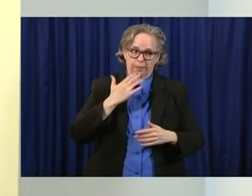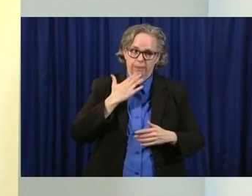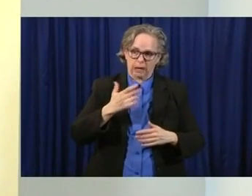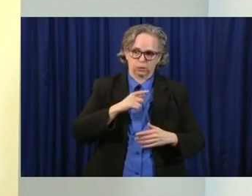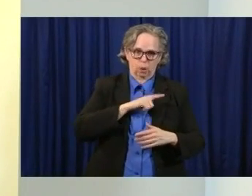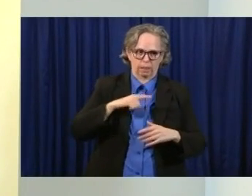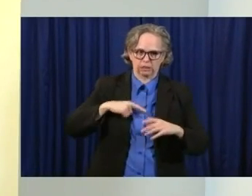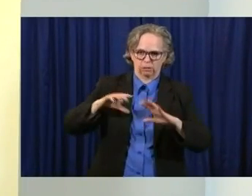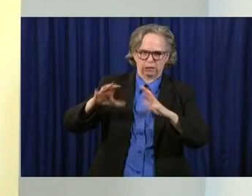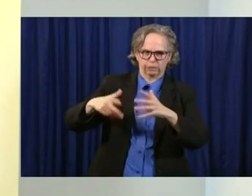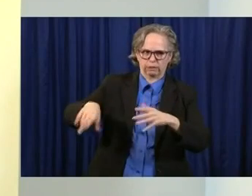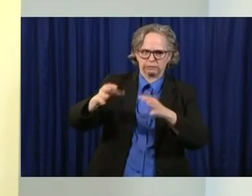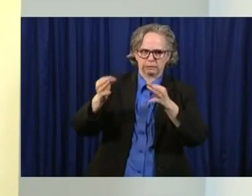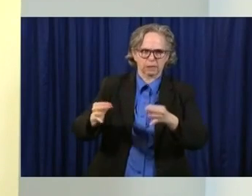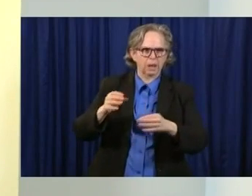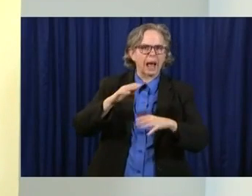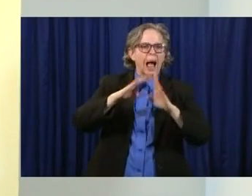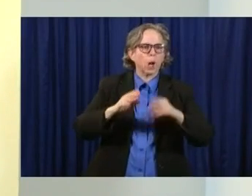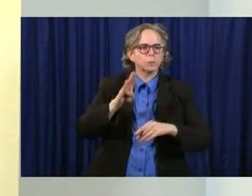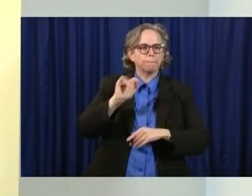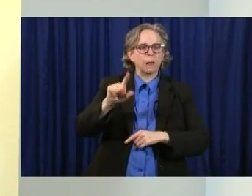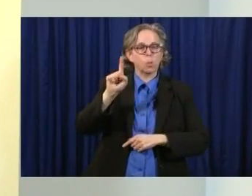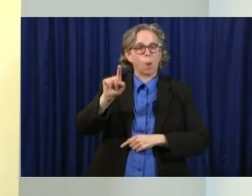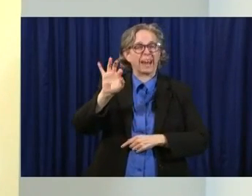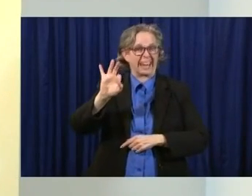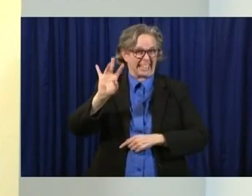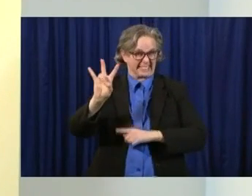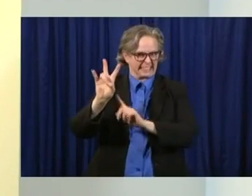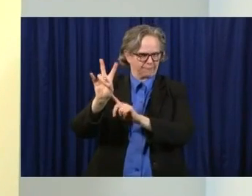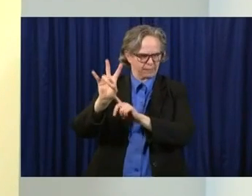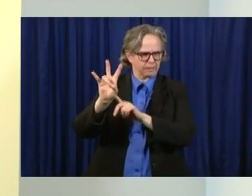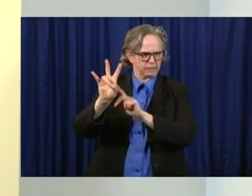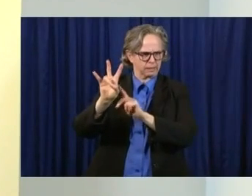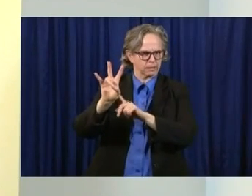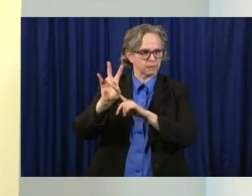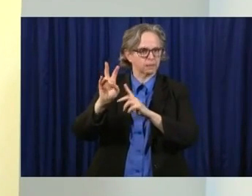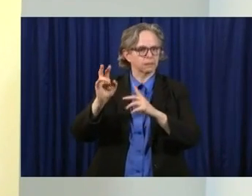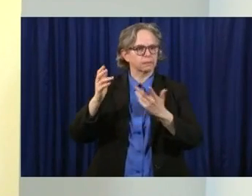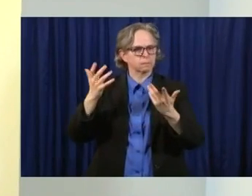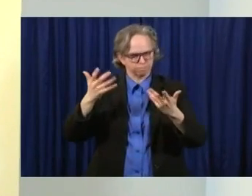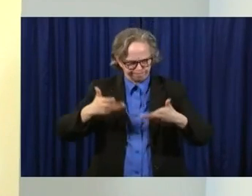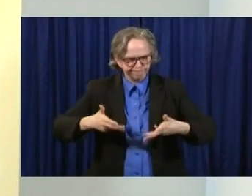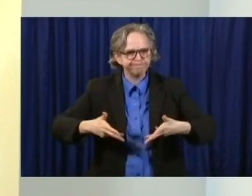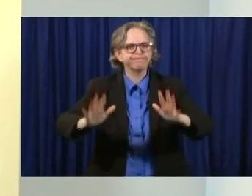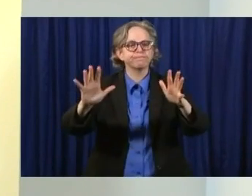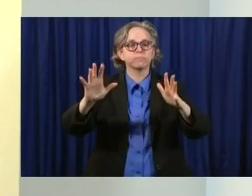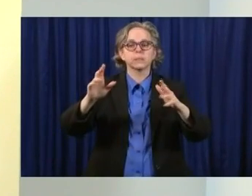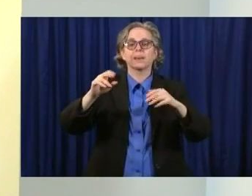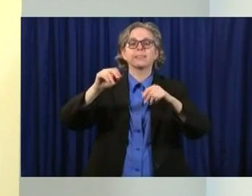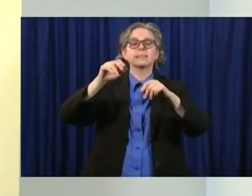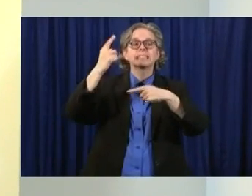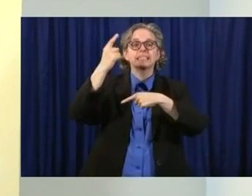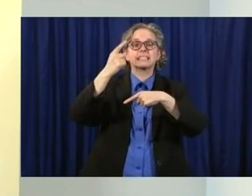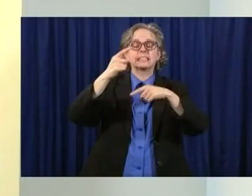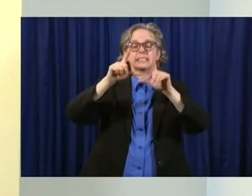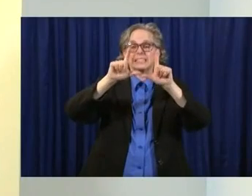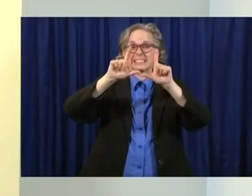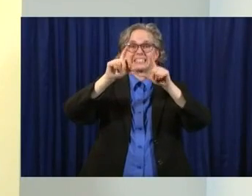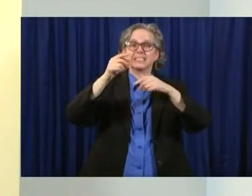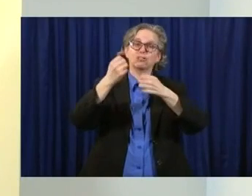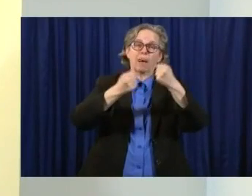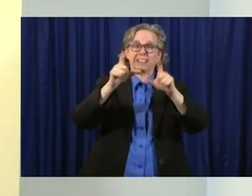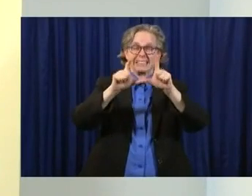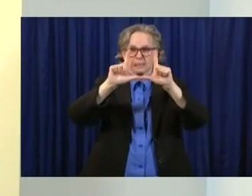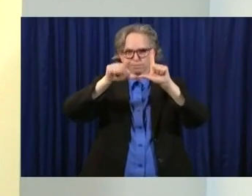197, that allows the extension of deadlines on all expiration dates while the BMVs are closed. So